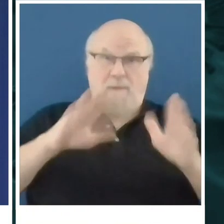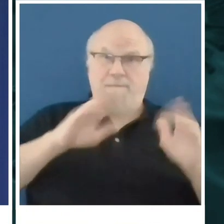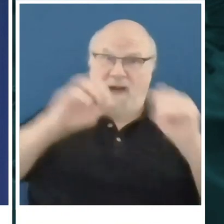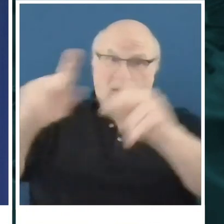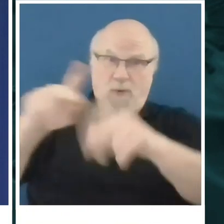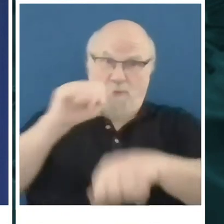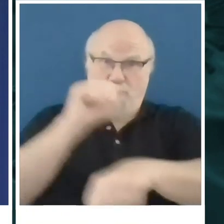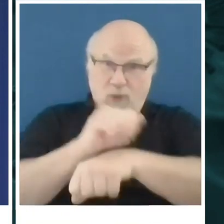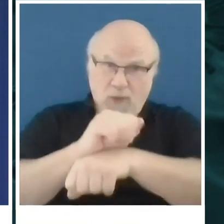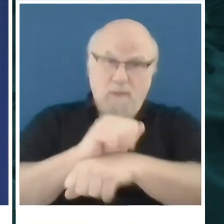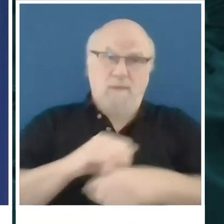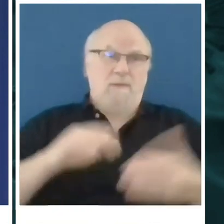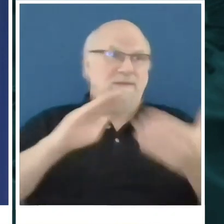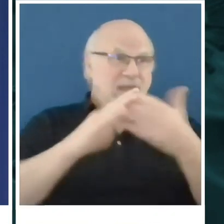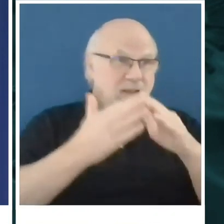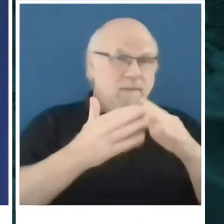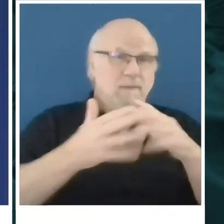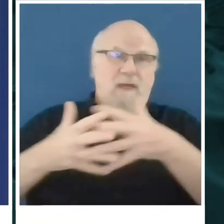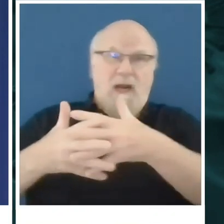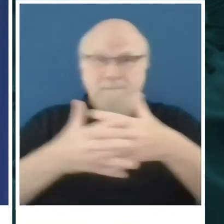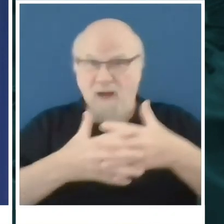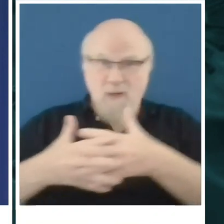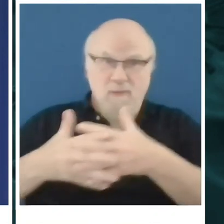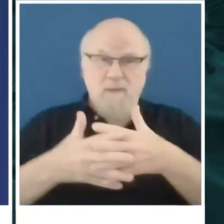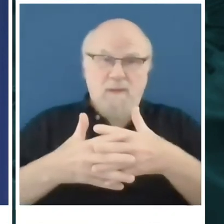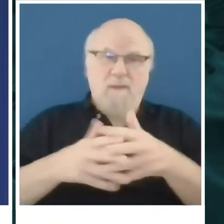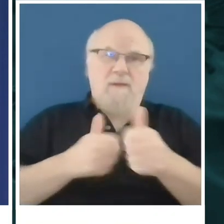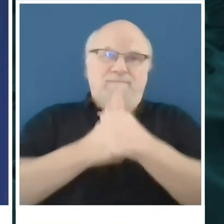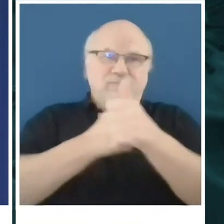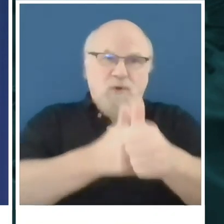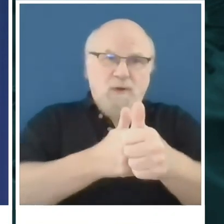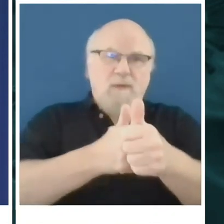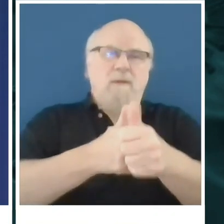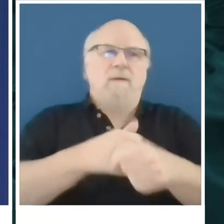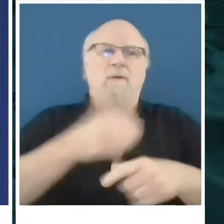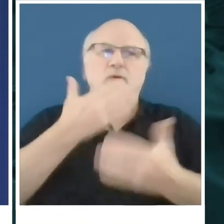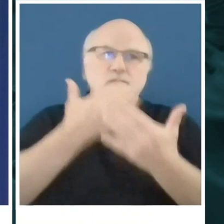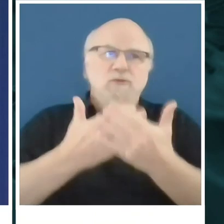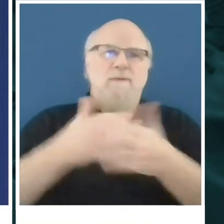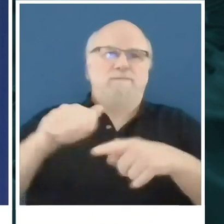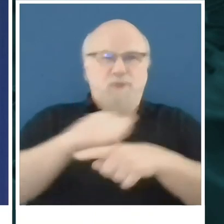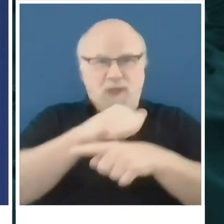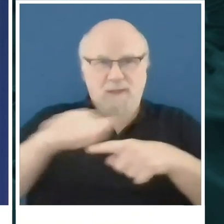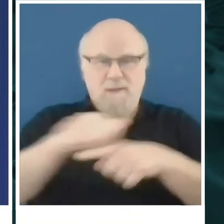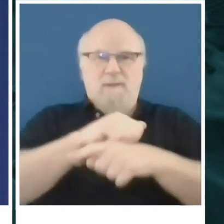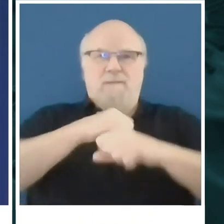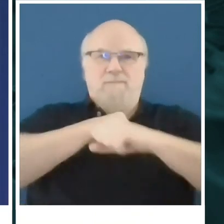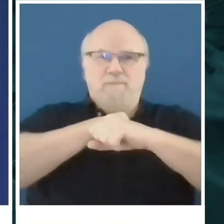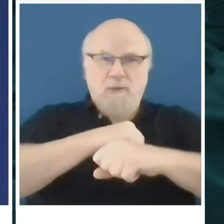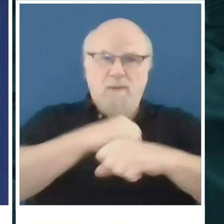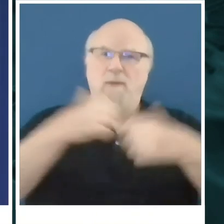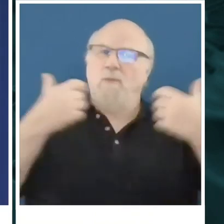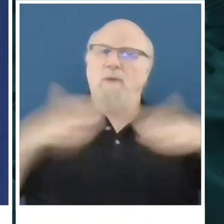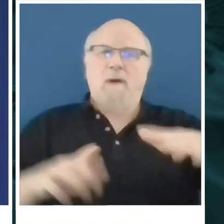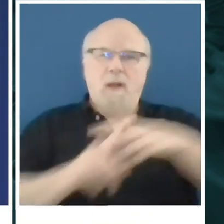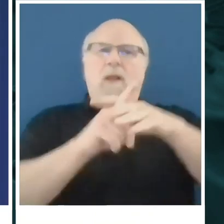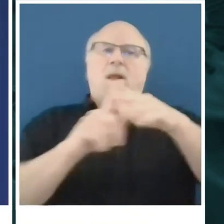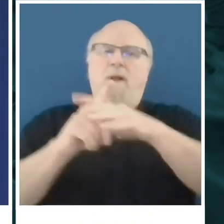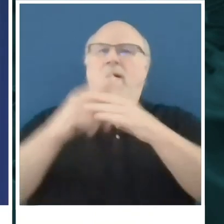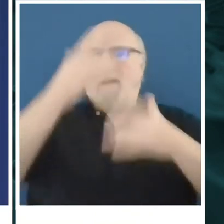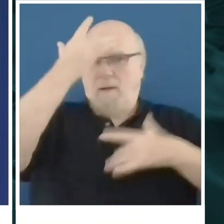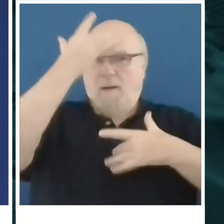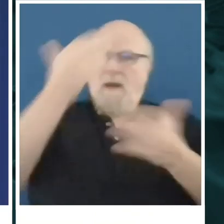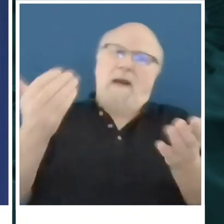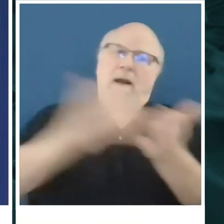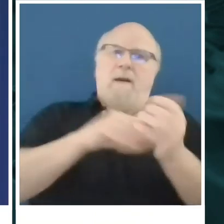practices in order to ensure we do so safely and prevent a resurgence of COVID-19. Jacksonville, we're